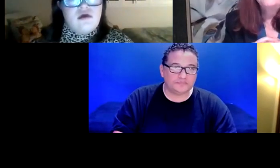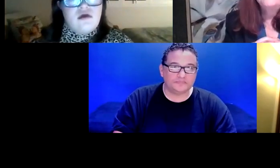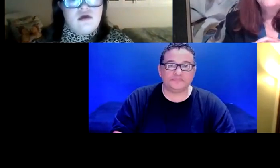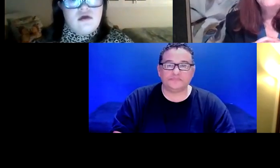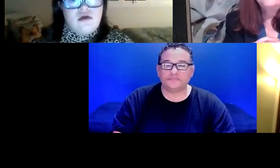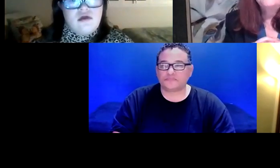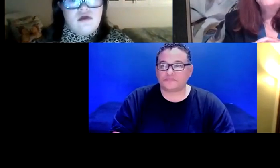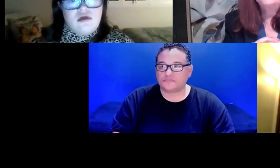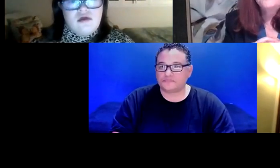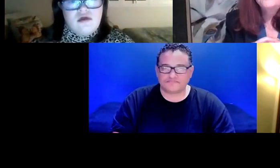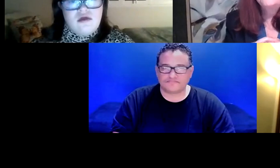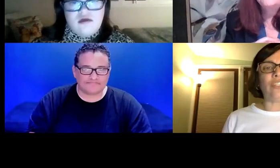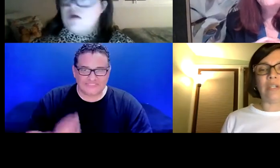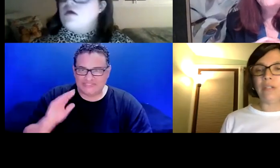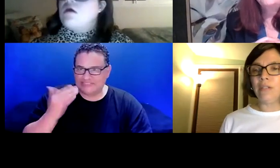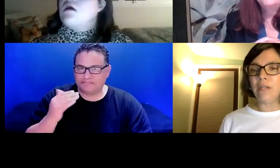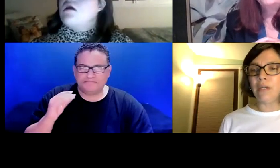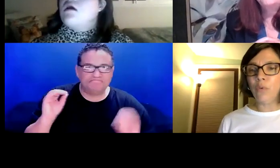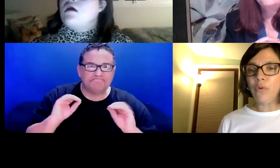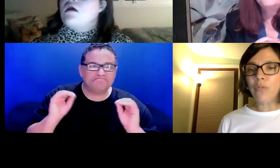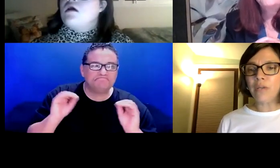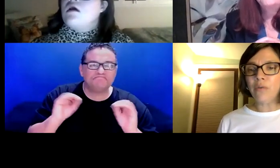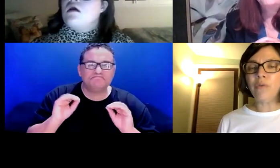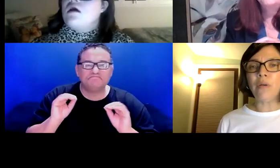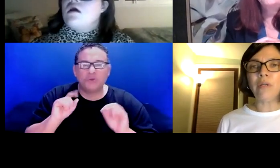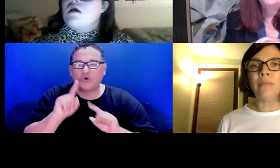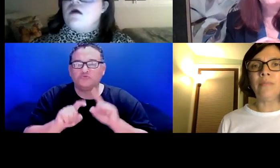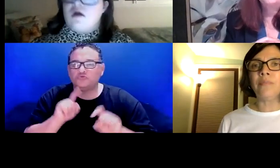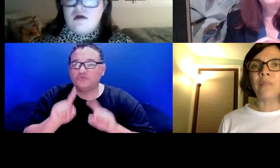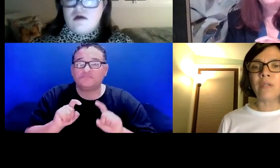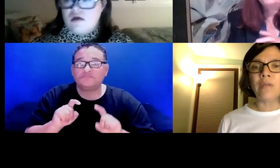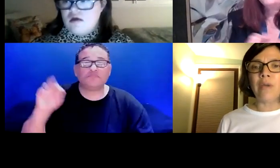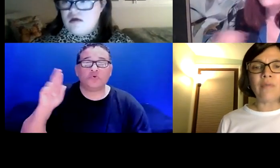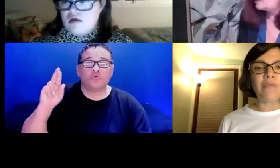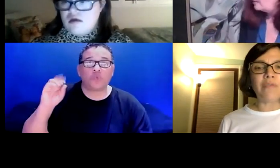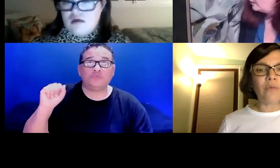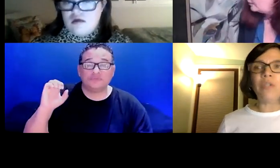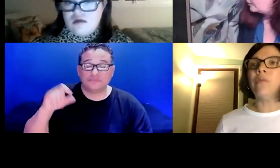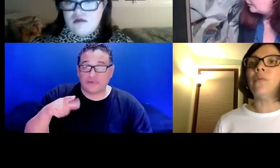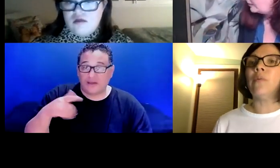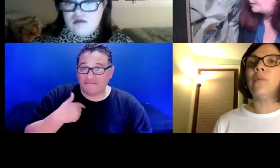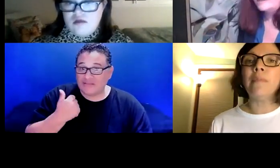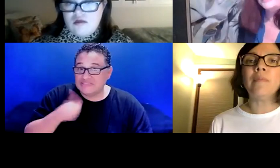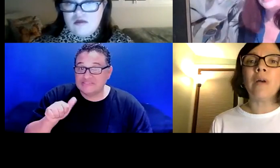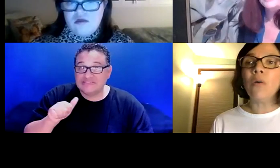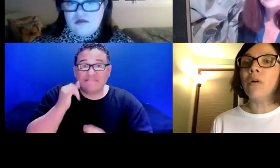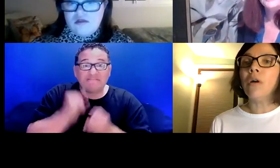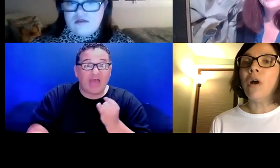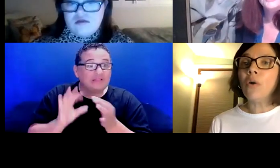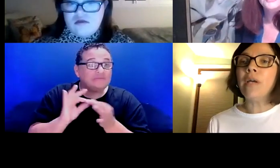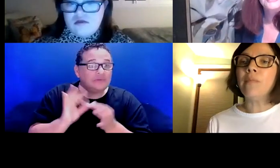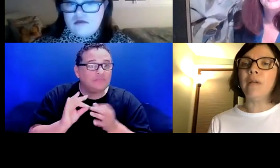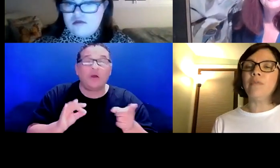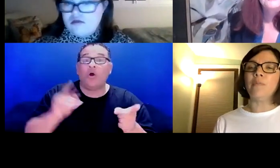I'm not really seeing any questions. Rose, don't know if you want to, do you have any final words? I have a quick